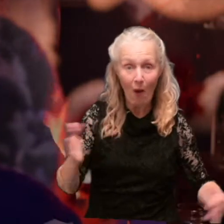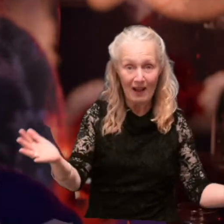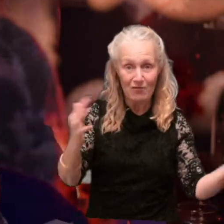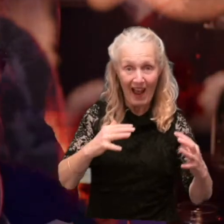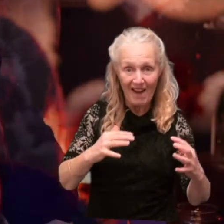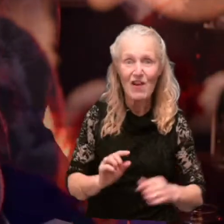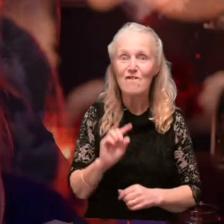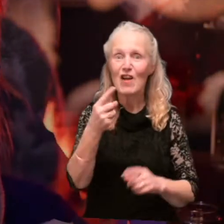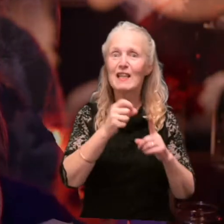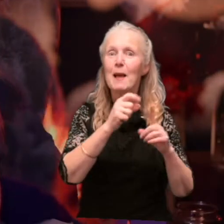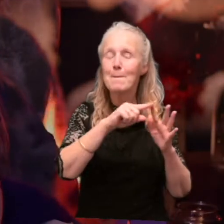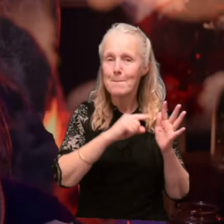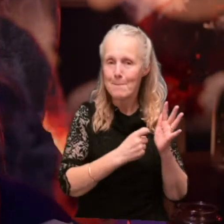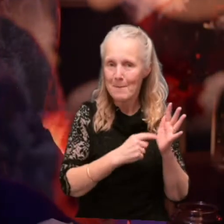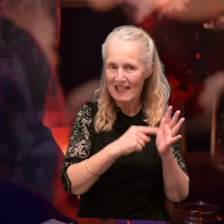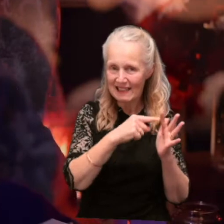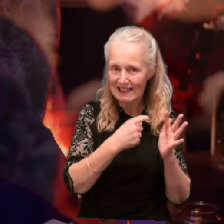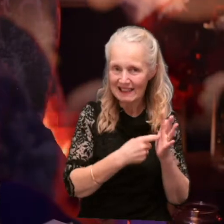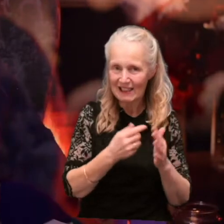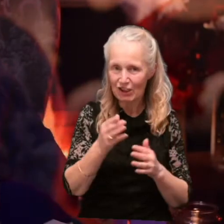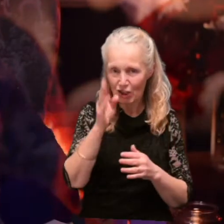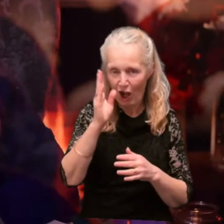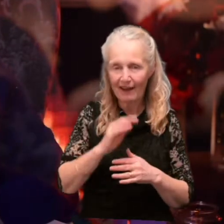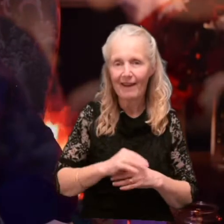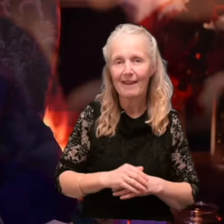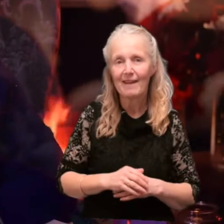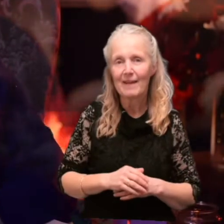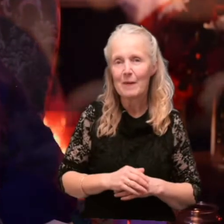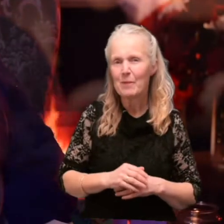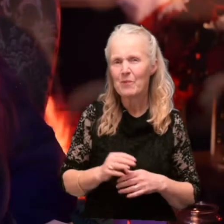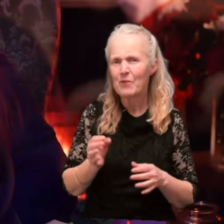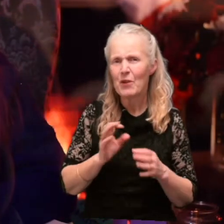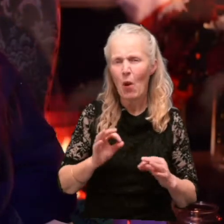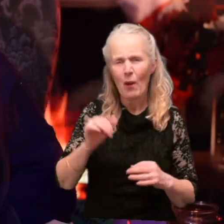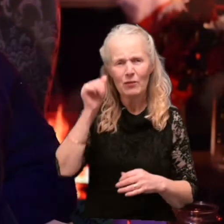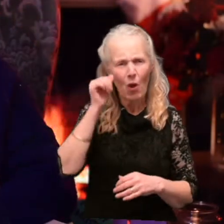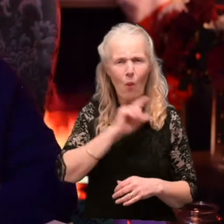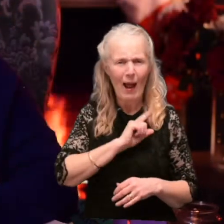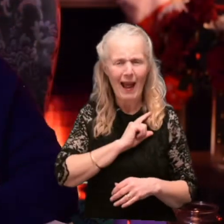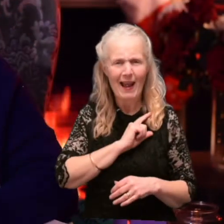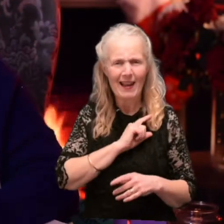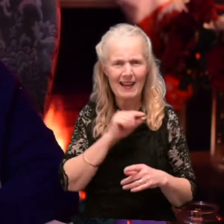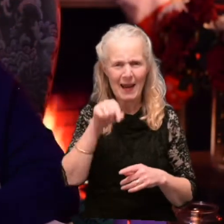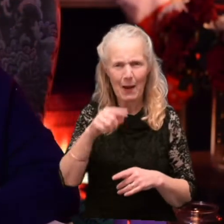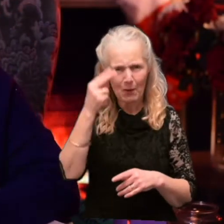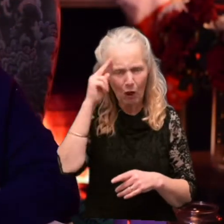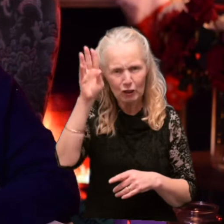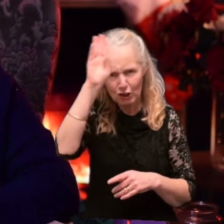First, Peter. Pete. Sharky. Nobody ever really knew why Pete was called Sharky. Not even Pete.